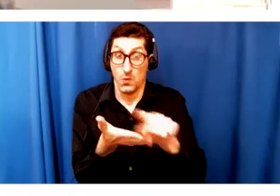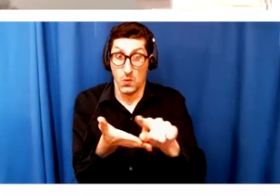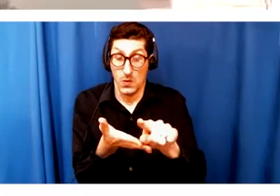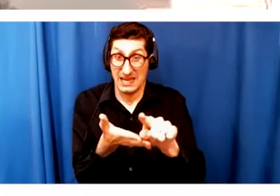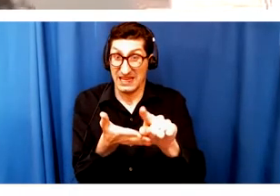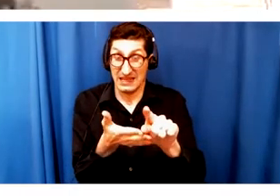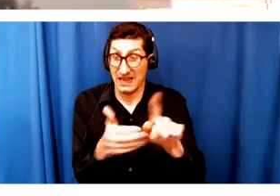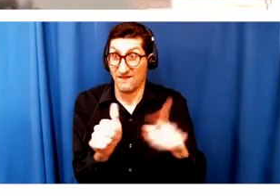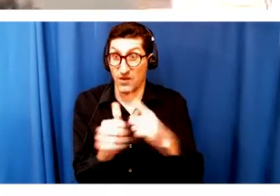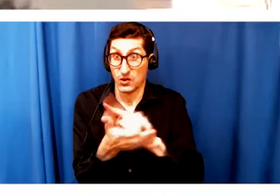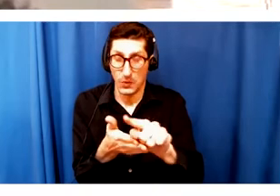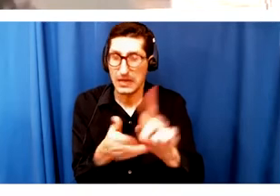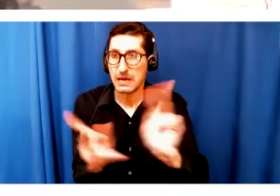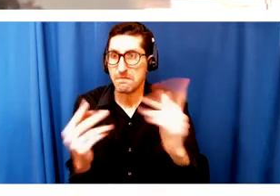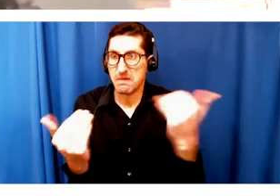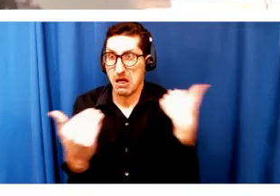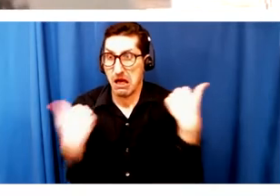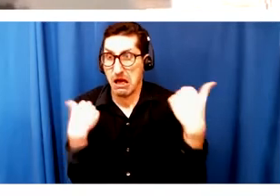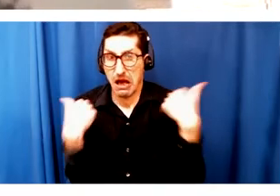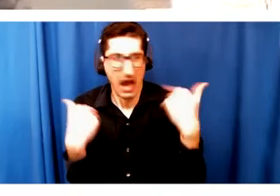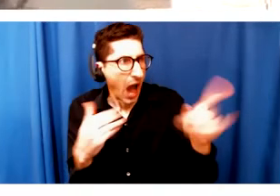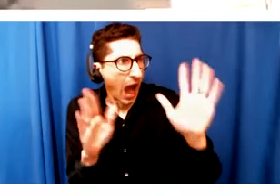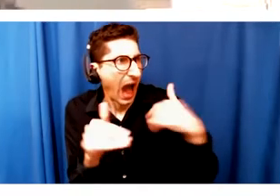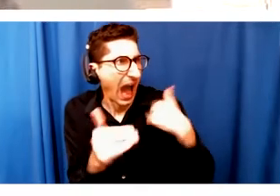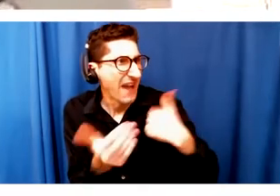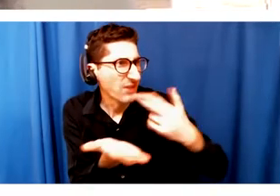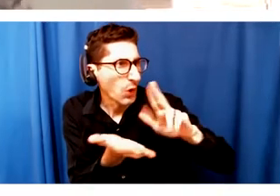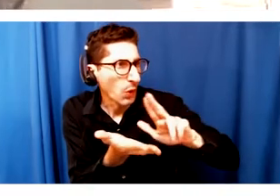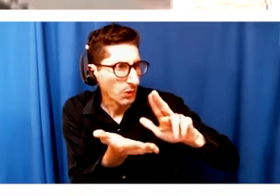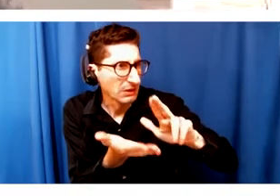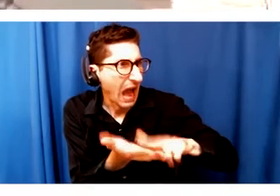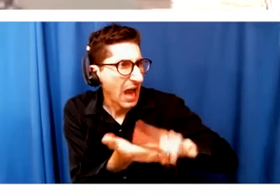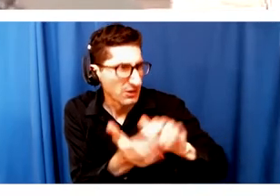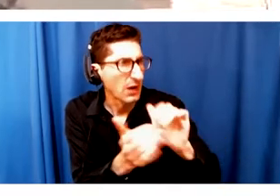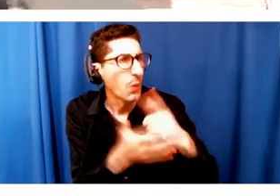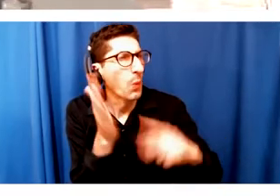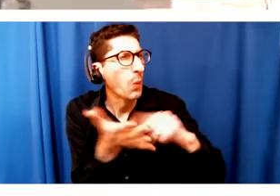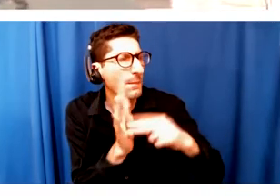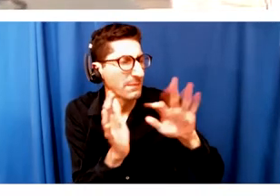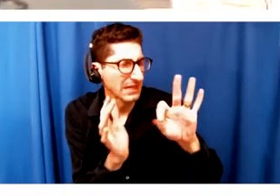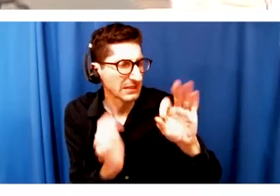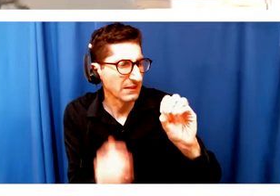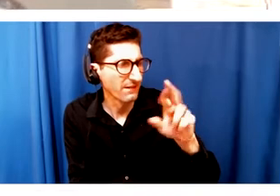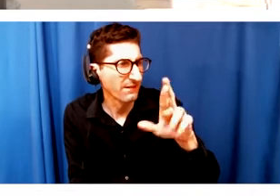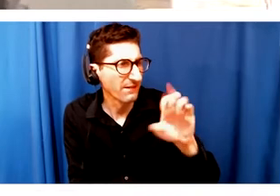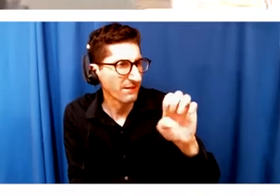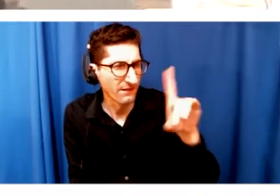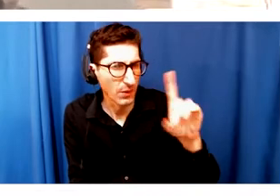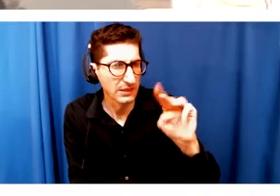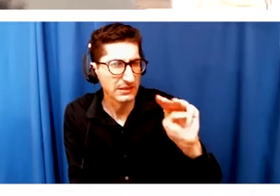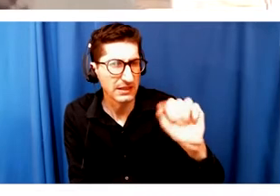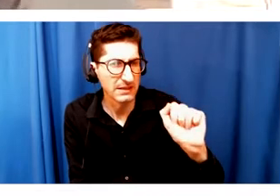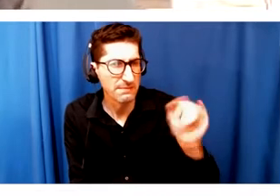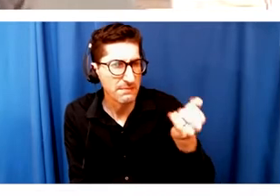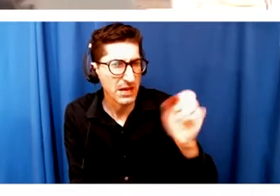questions about, I have this contract, what is force majeure, what are these terms I don't understand, right, can I